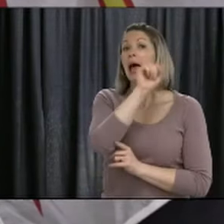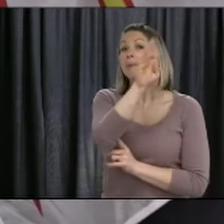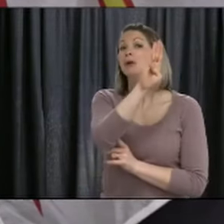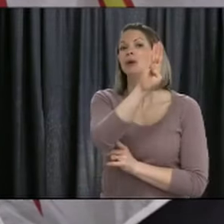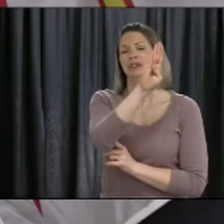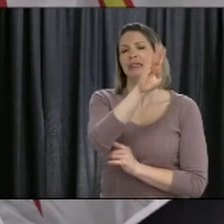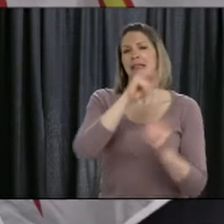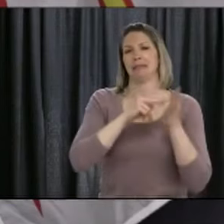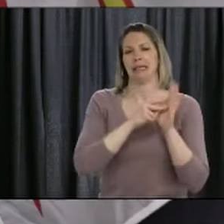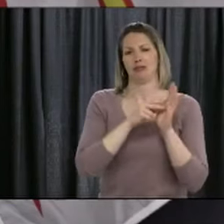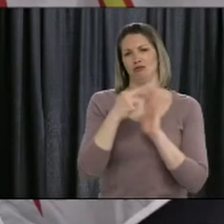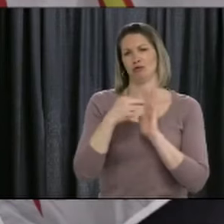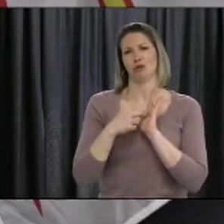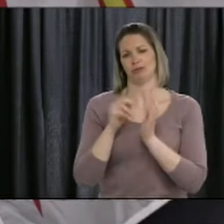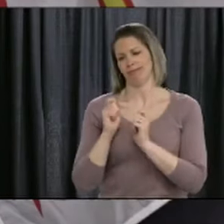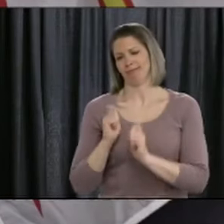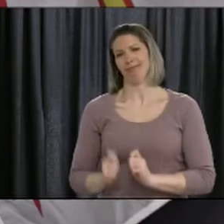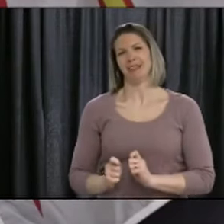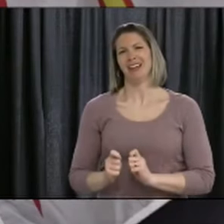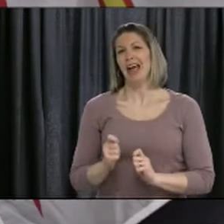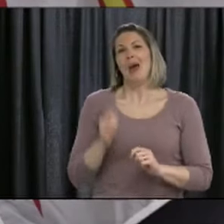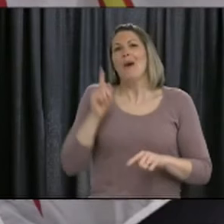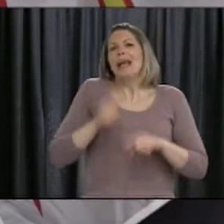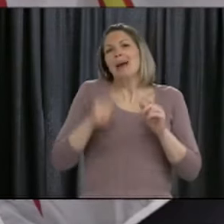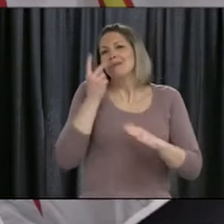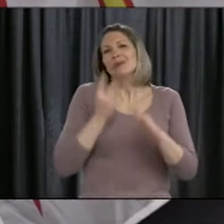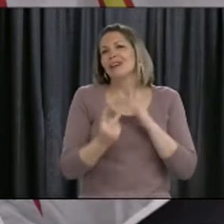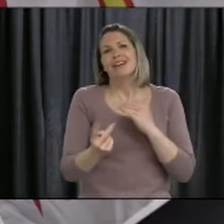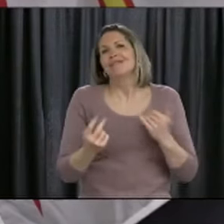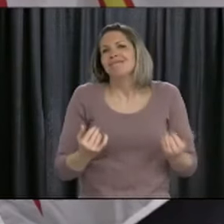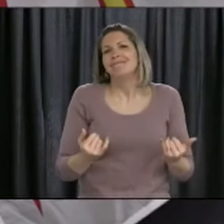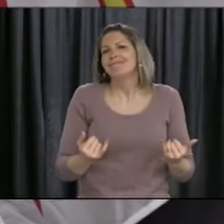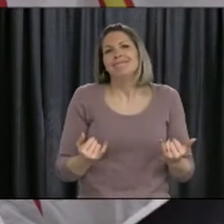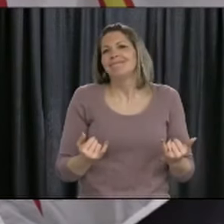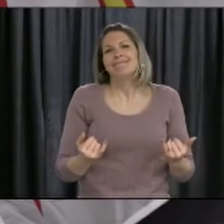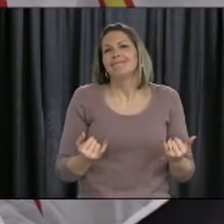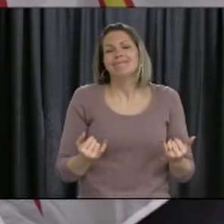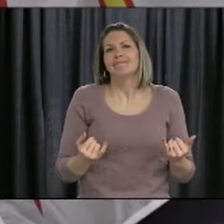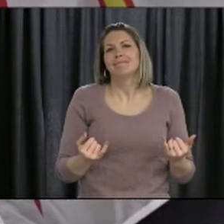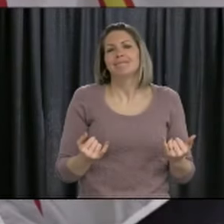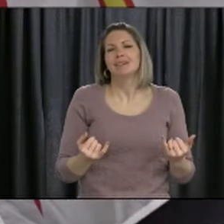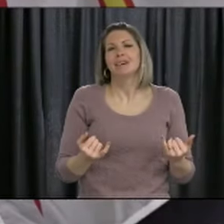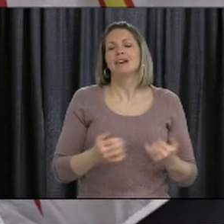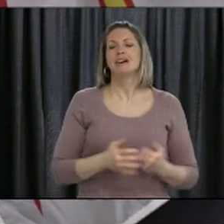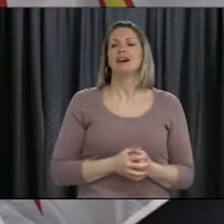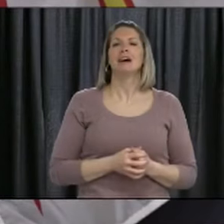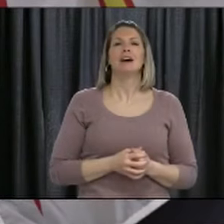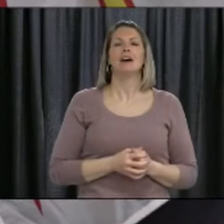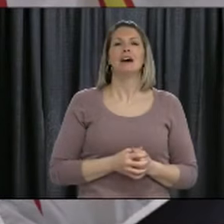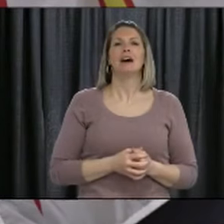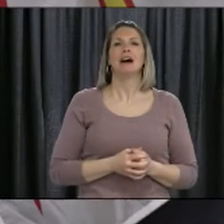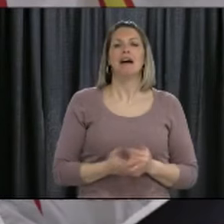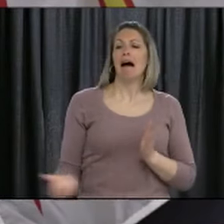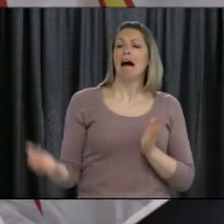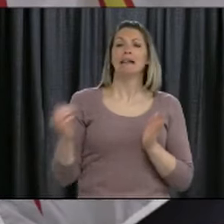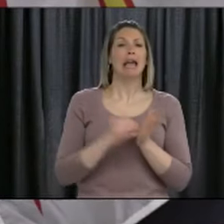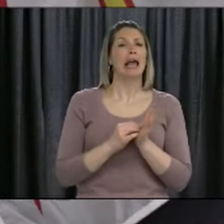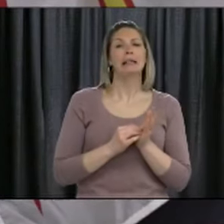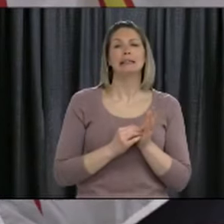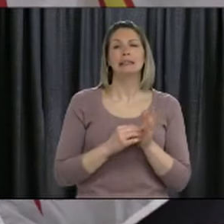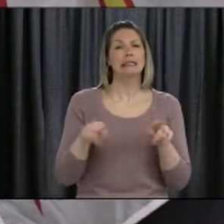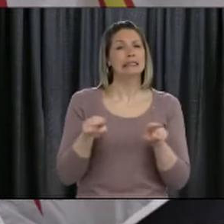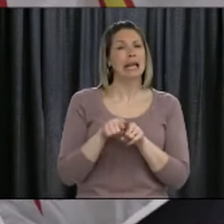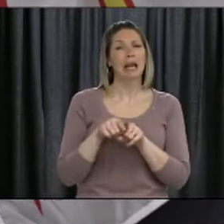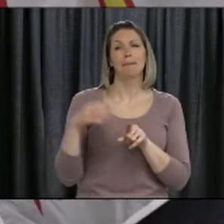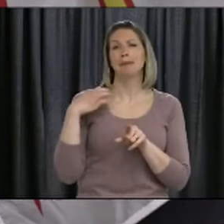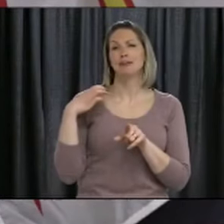So it's very difficult to predict it at this point. We don't know, I mean, we don't have a crystal ball, as the Minister has